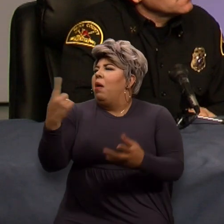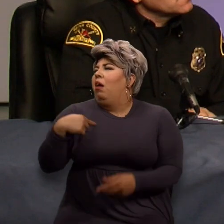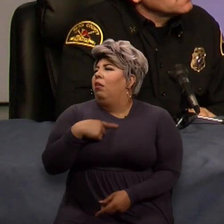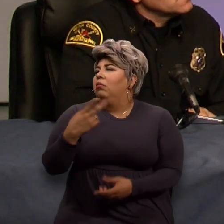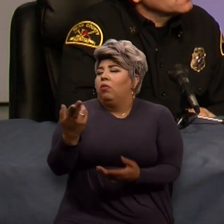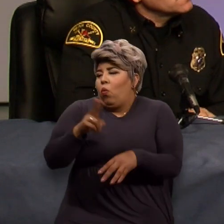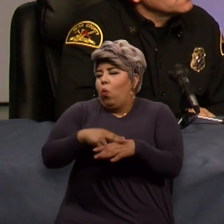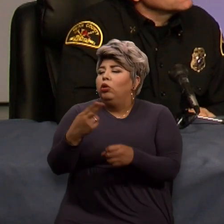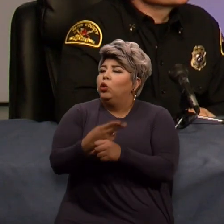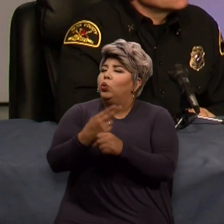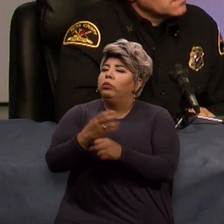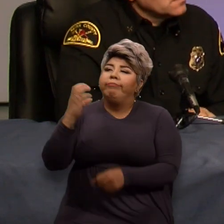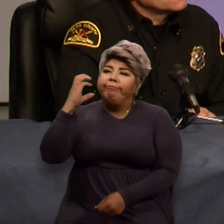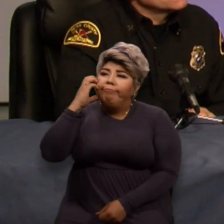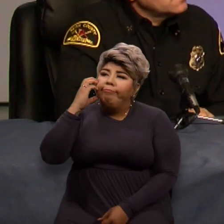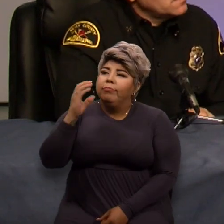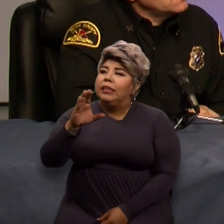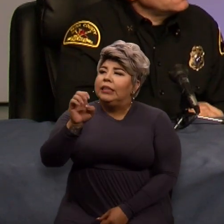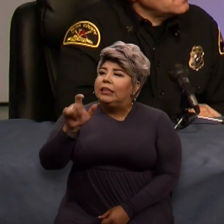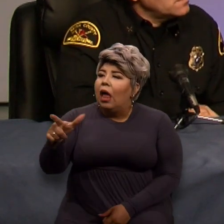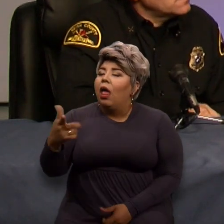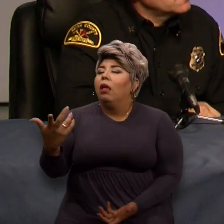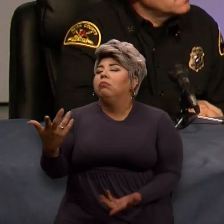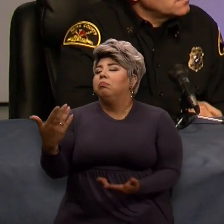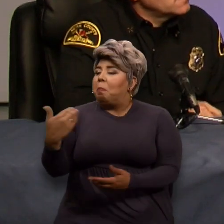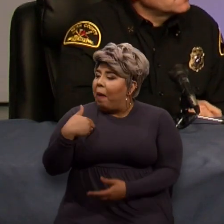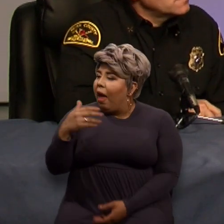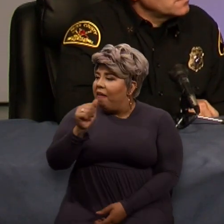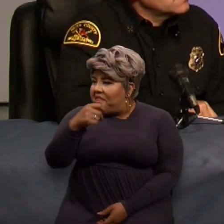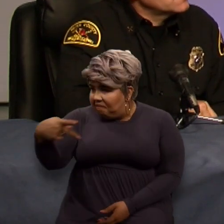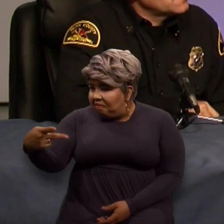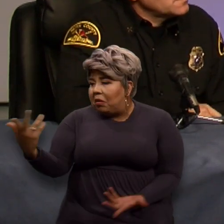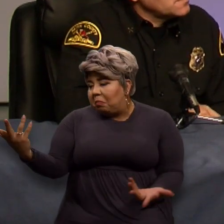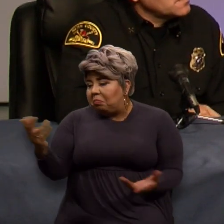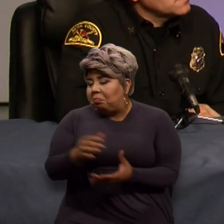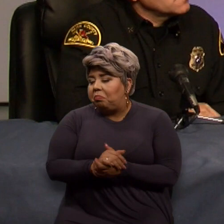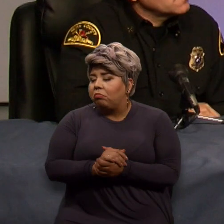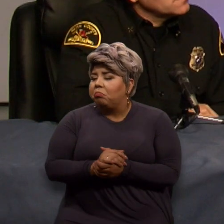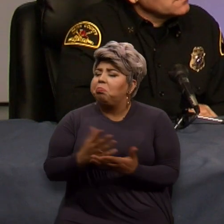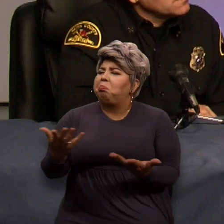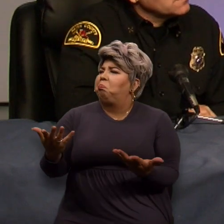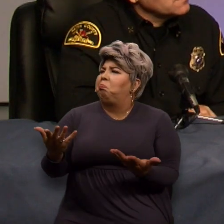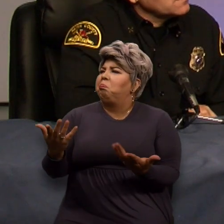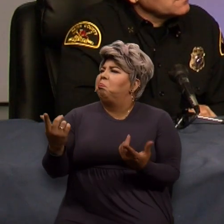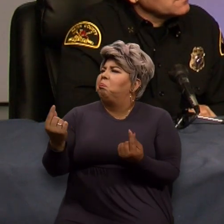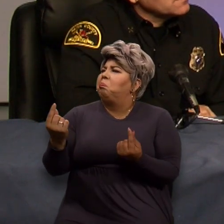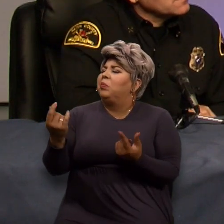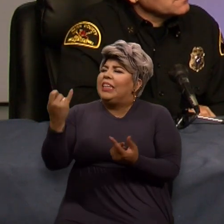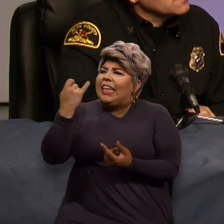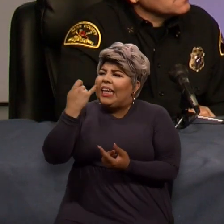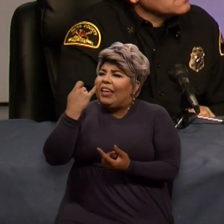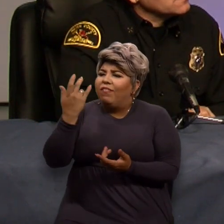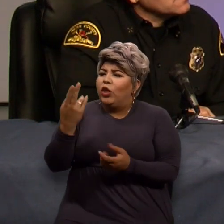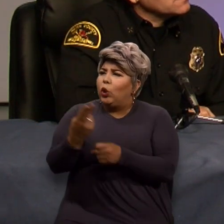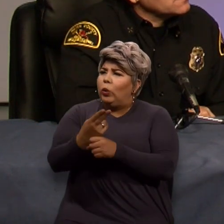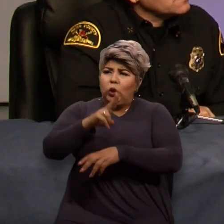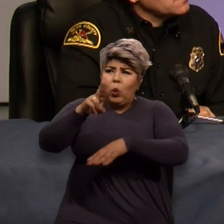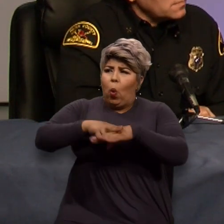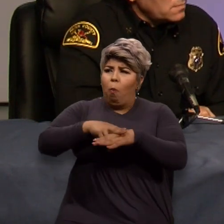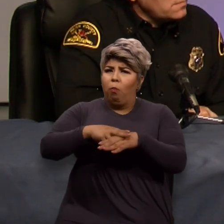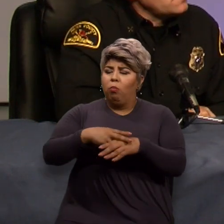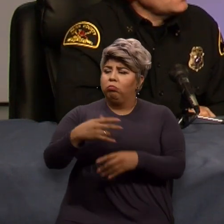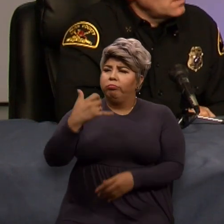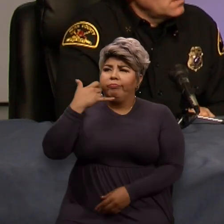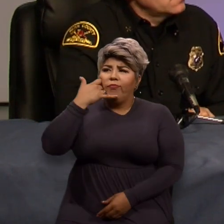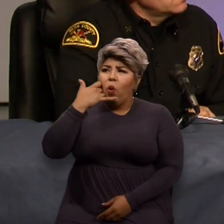cell phones when we're out and about, you know, and there's the app, of course, of smart 911. What about if you dial 911 using a landline?